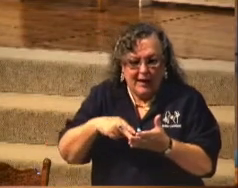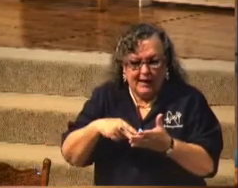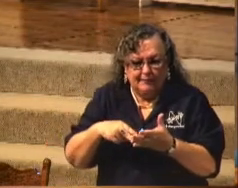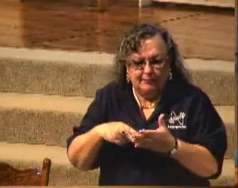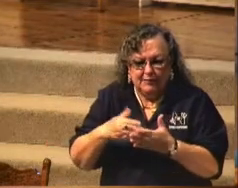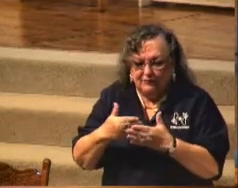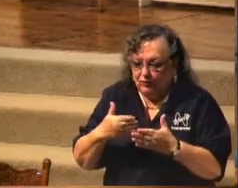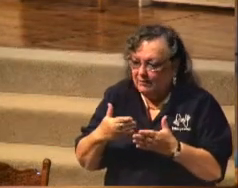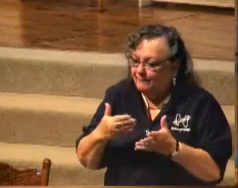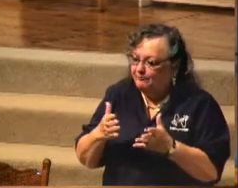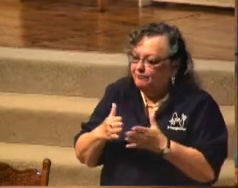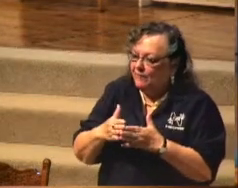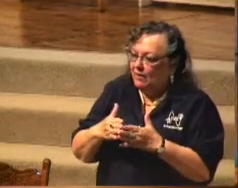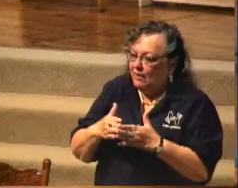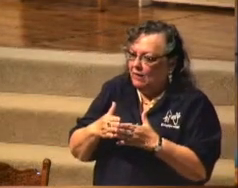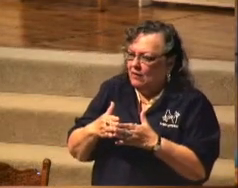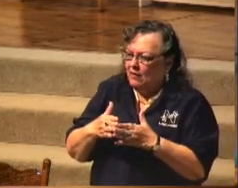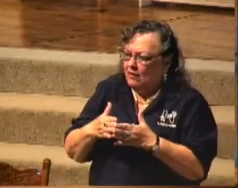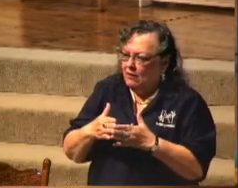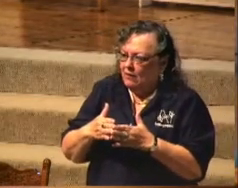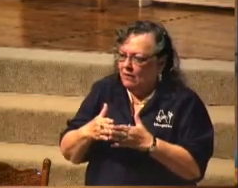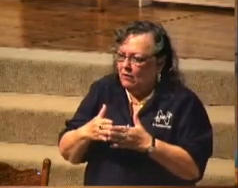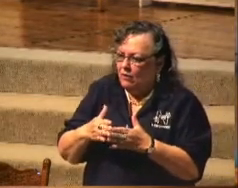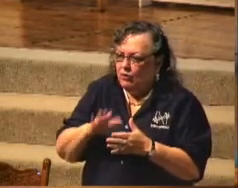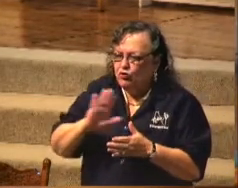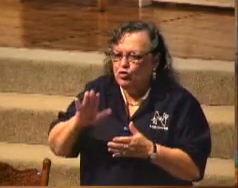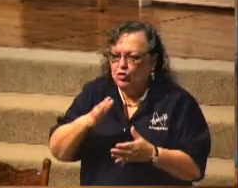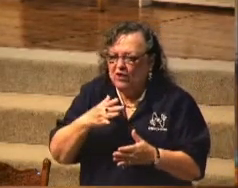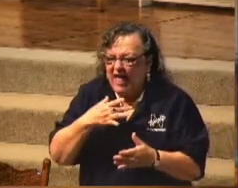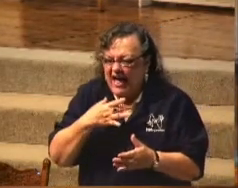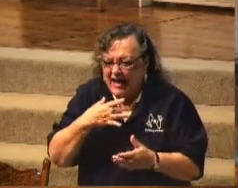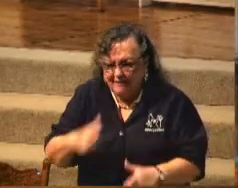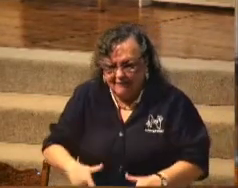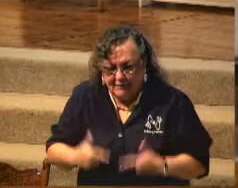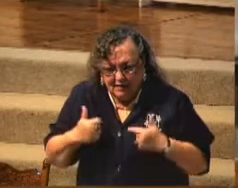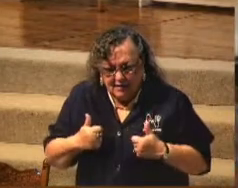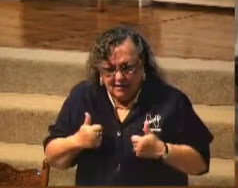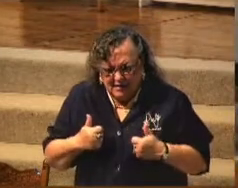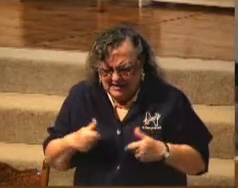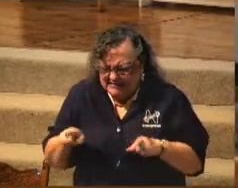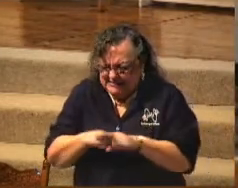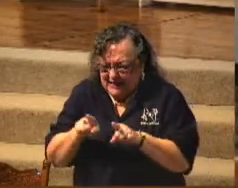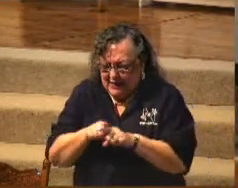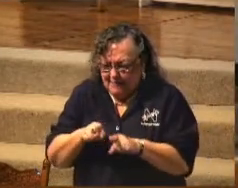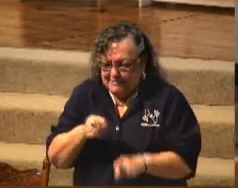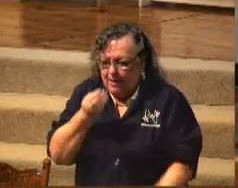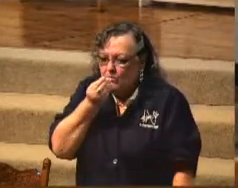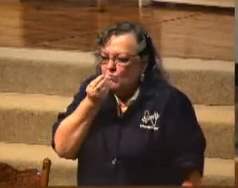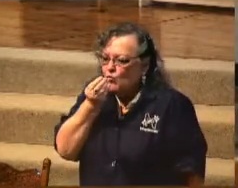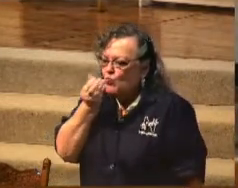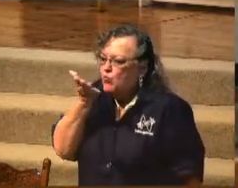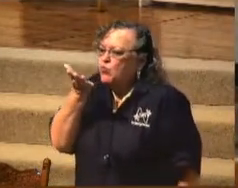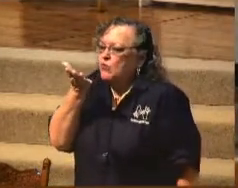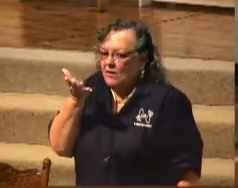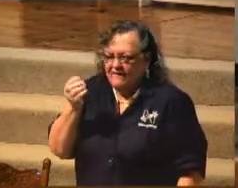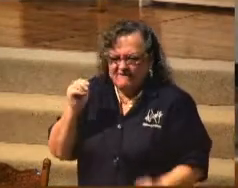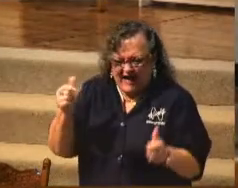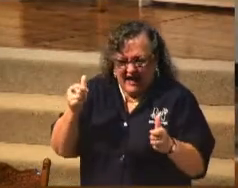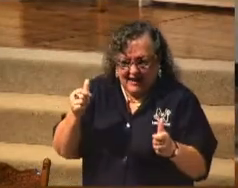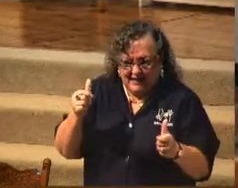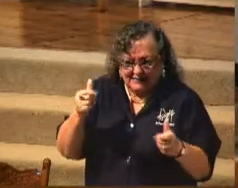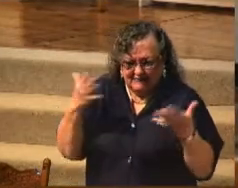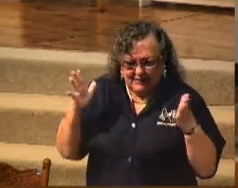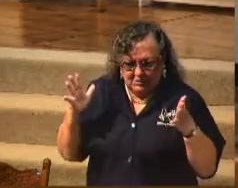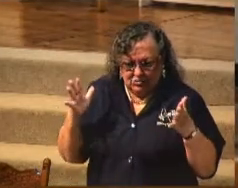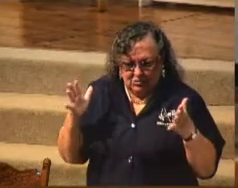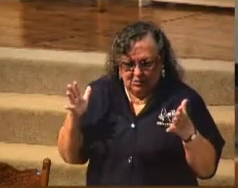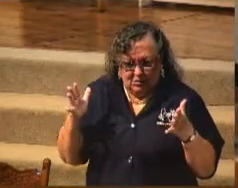The Bible says, what is your life? is even a vapor that appeareth for a little time and vanisheth away. The word vapor is the